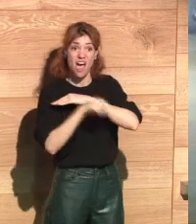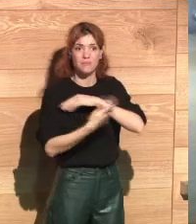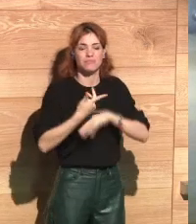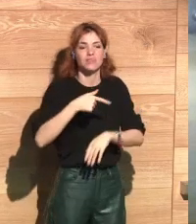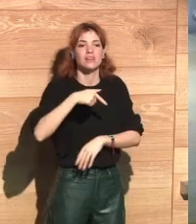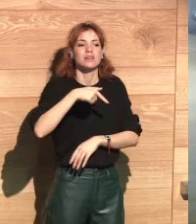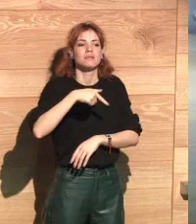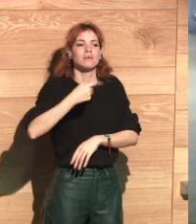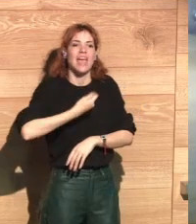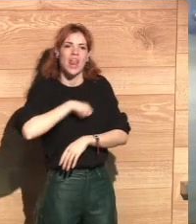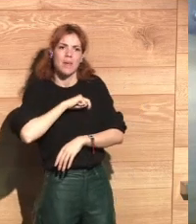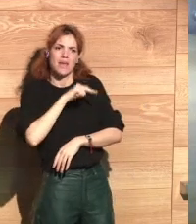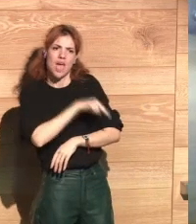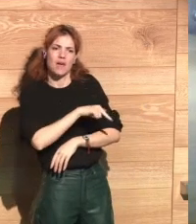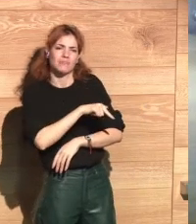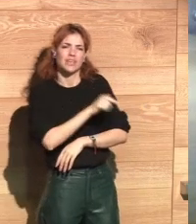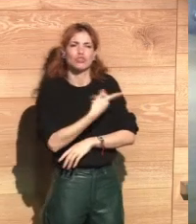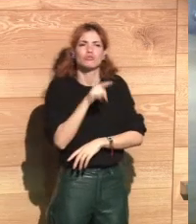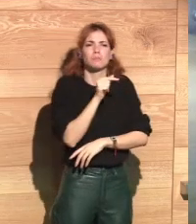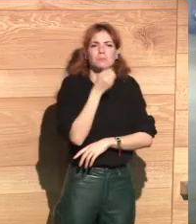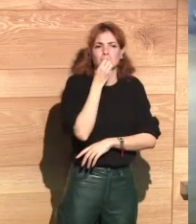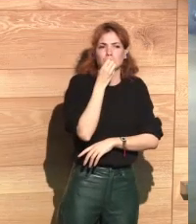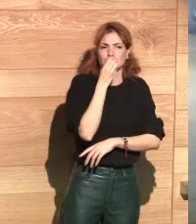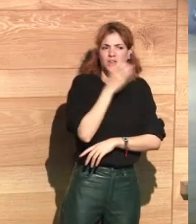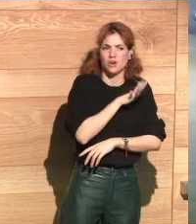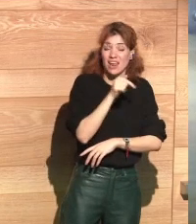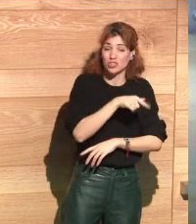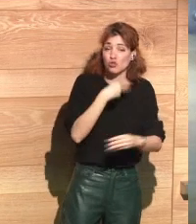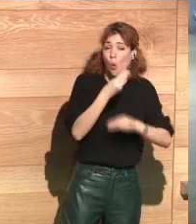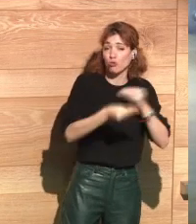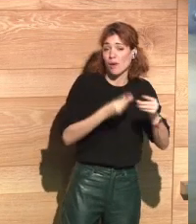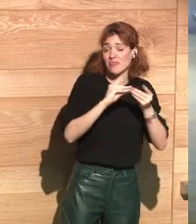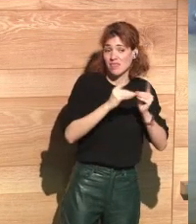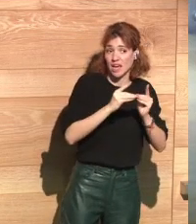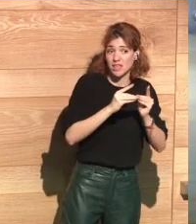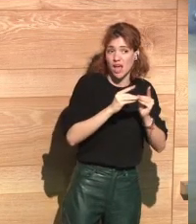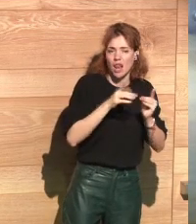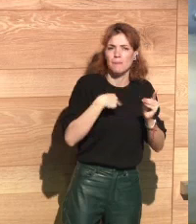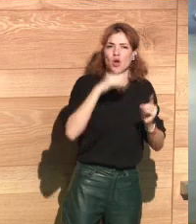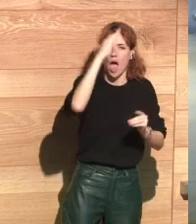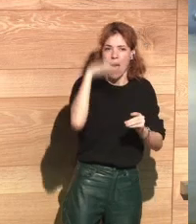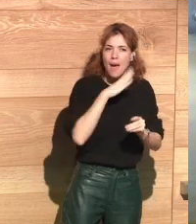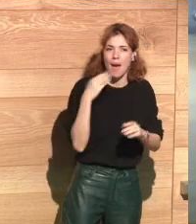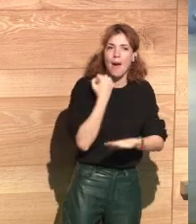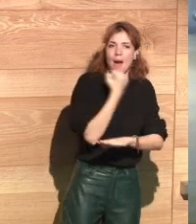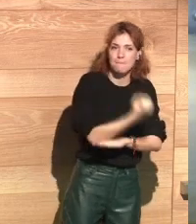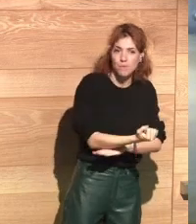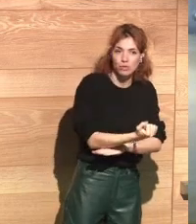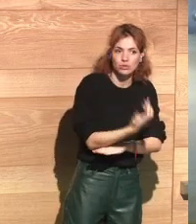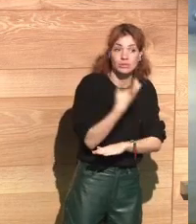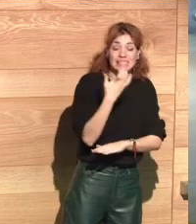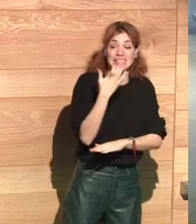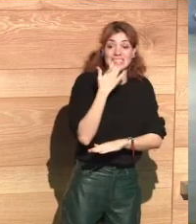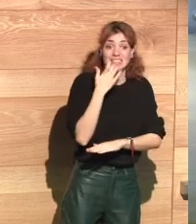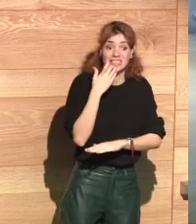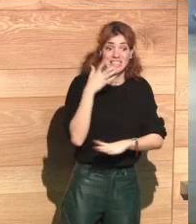of minors in Sweden was higher than in Spain. But in Sweden, minors found parental